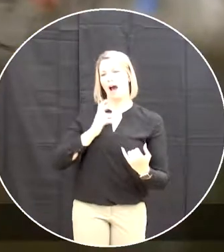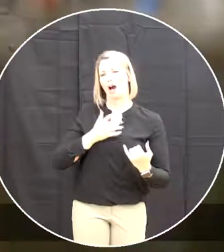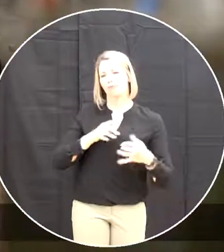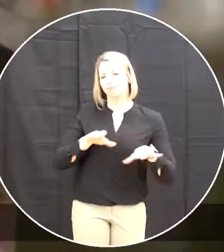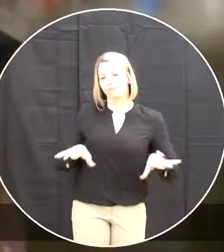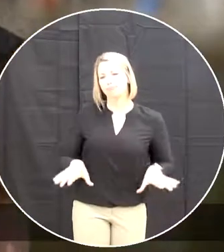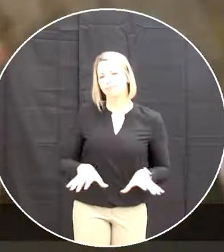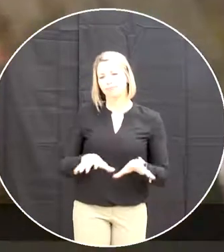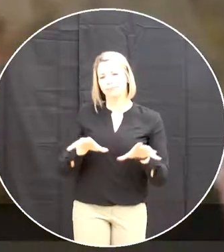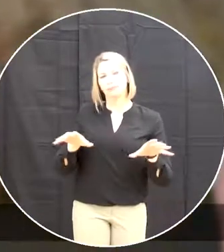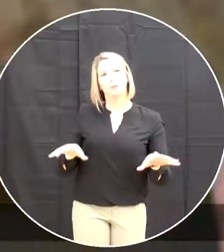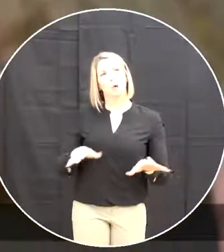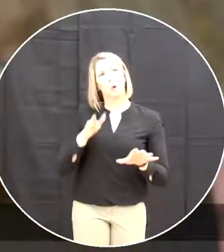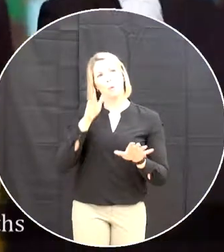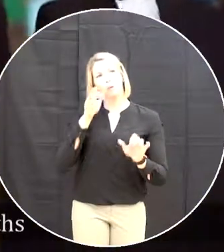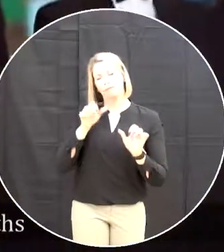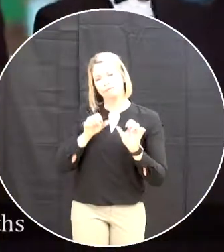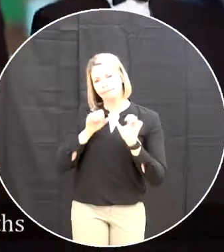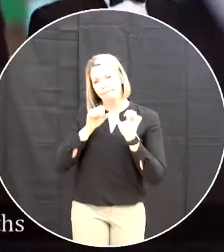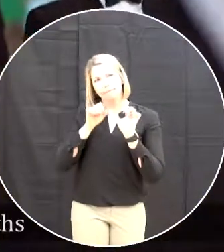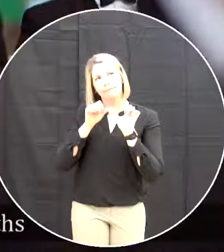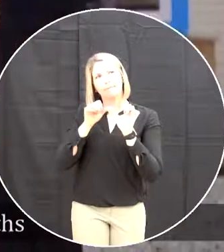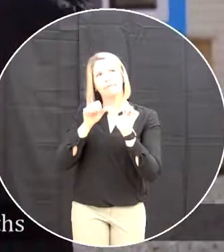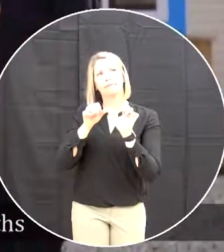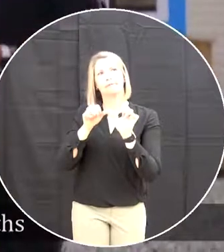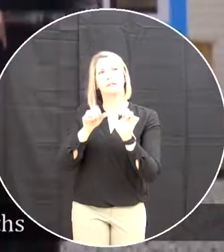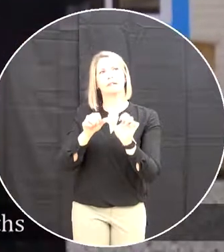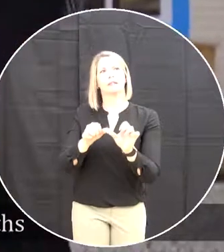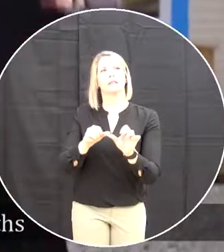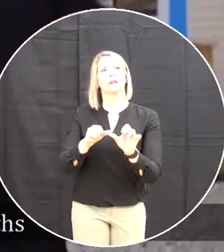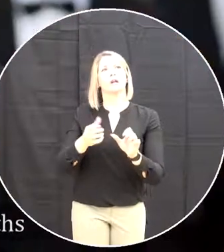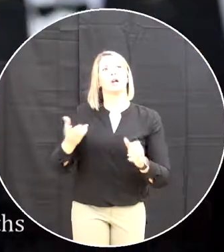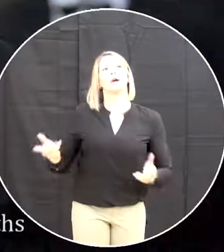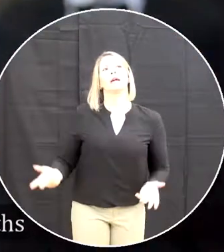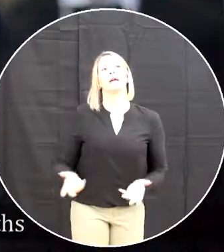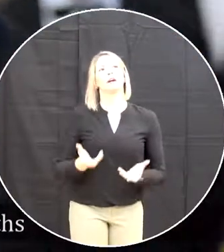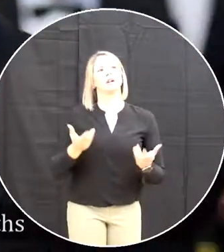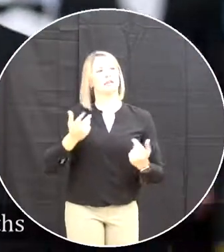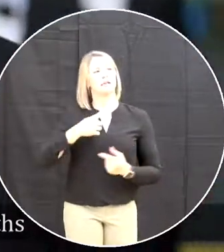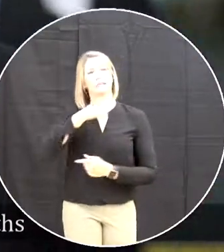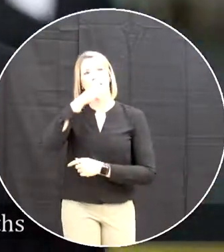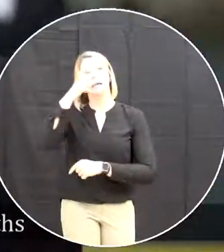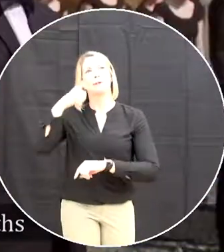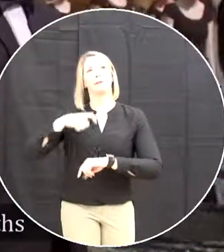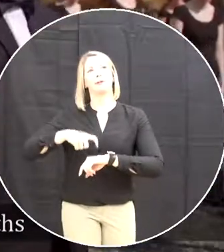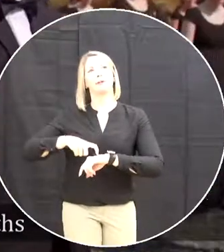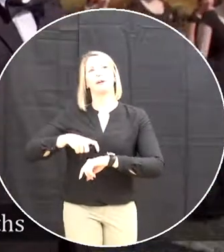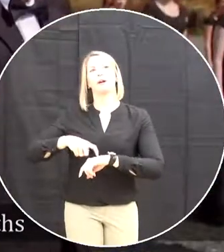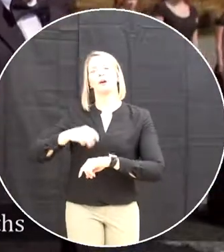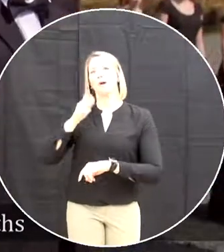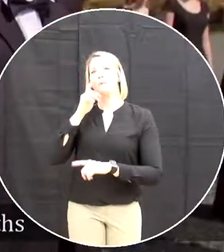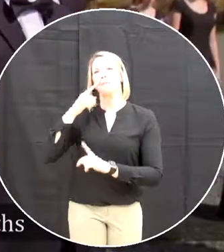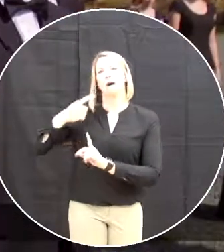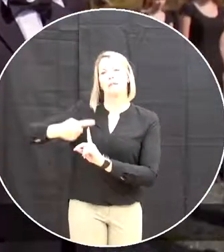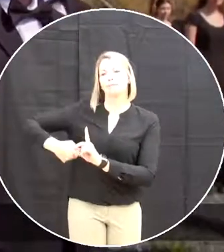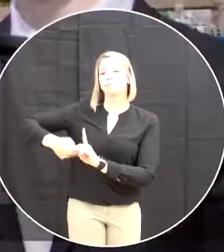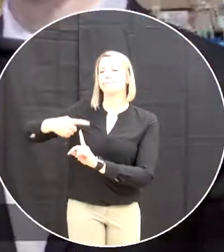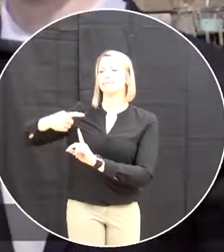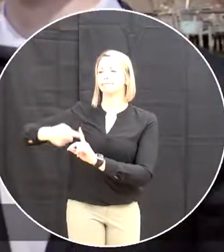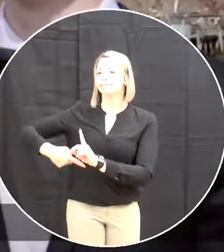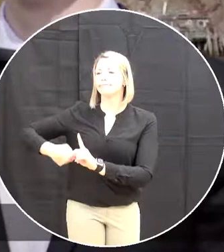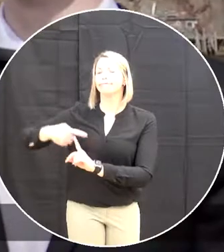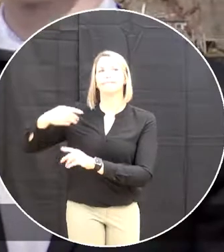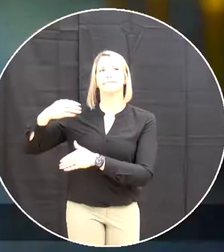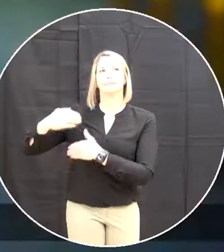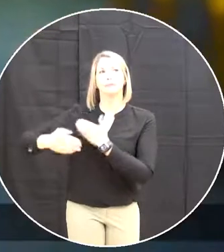to stay there we spend our summer months In a